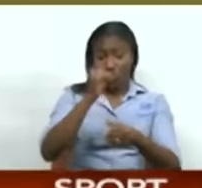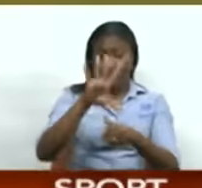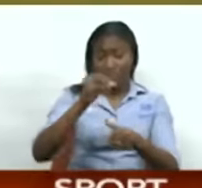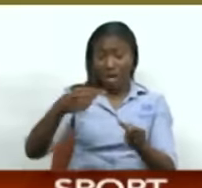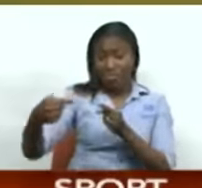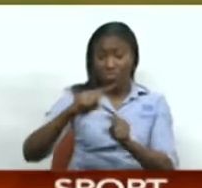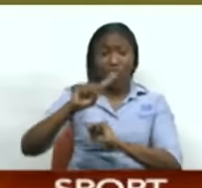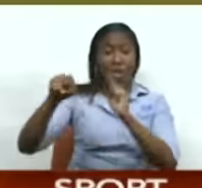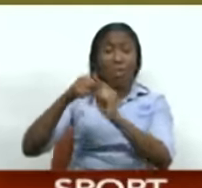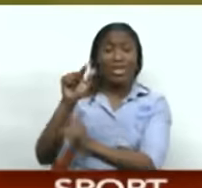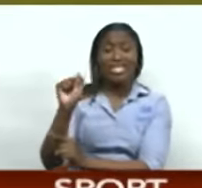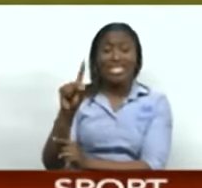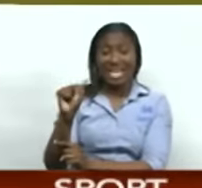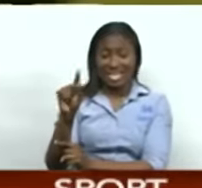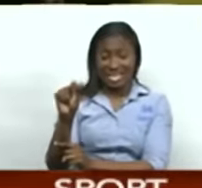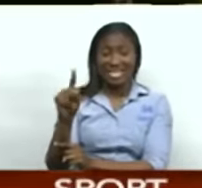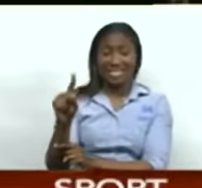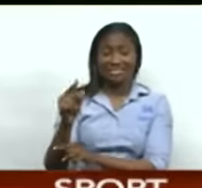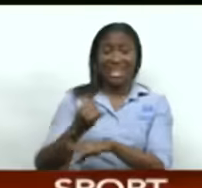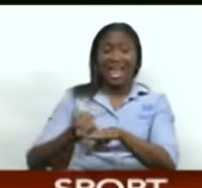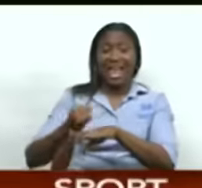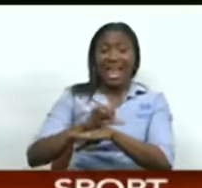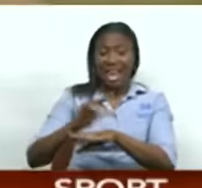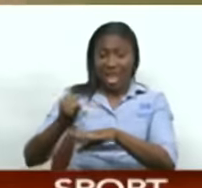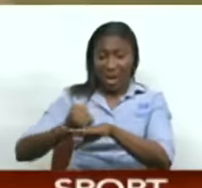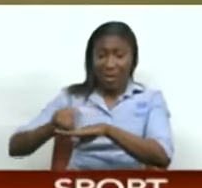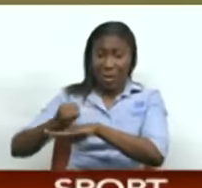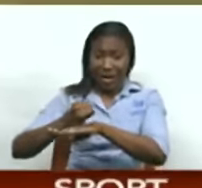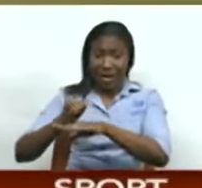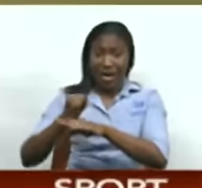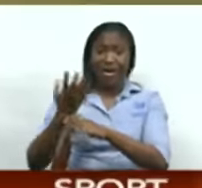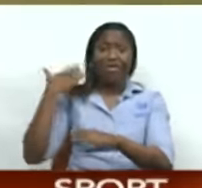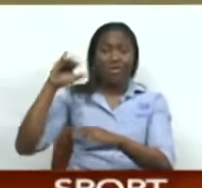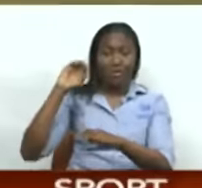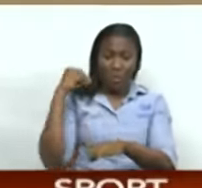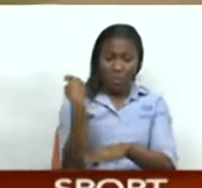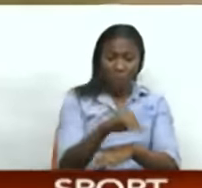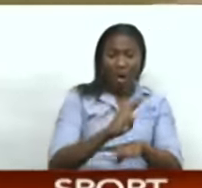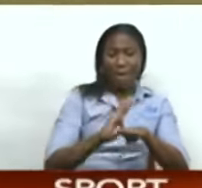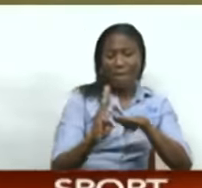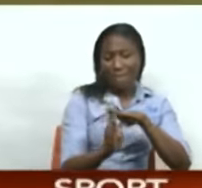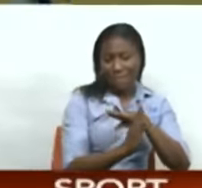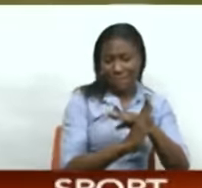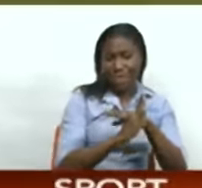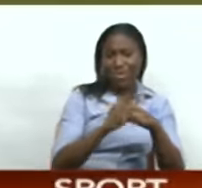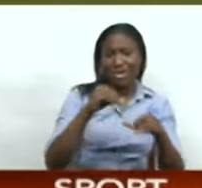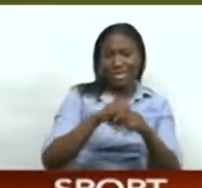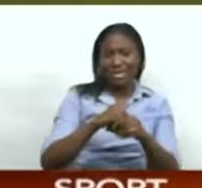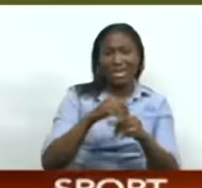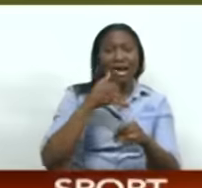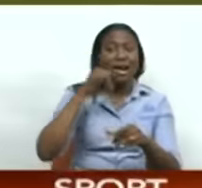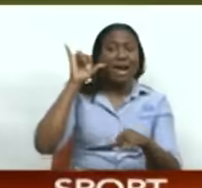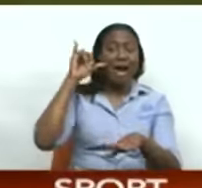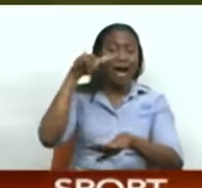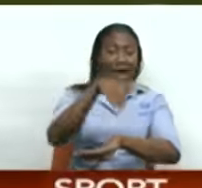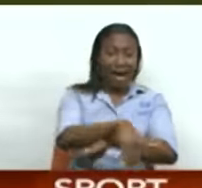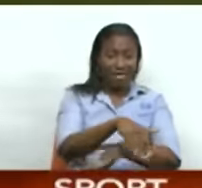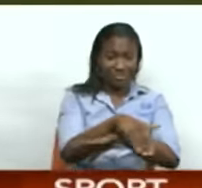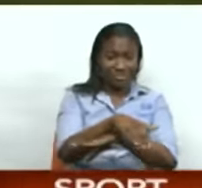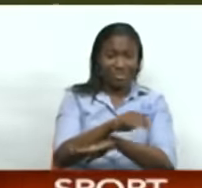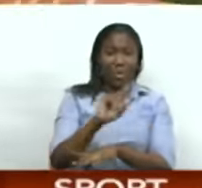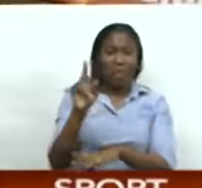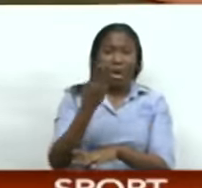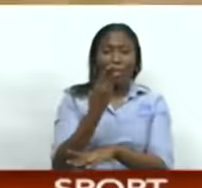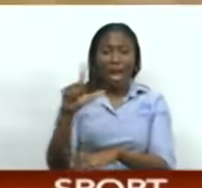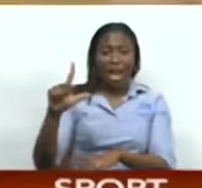on Saturday. That's after the Leewards beat Barbados Pride by 155 runs in the second semifinal last night. At the Baron Lara Cricket